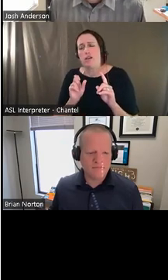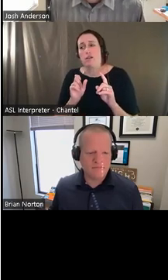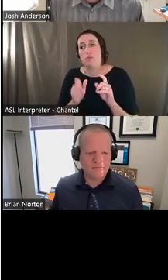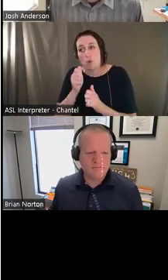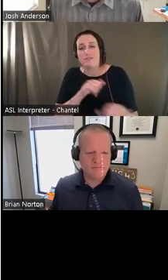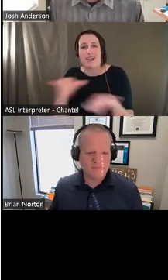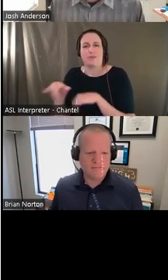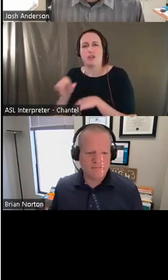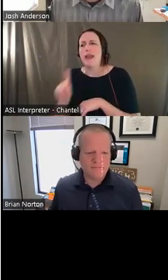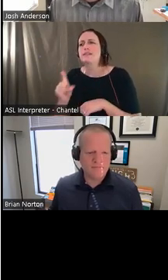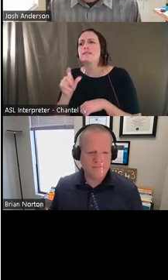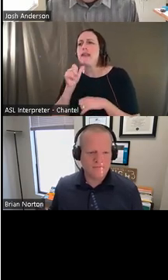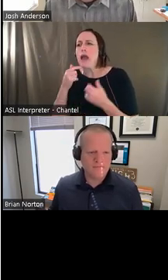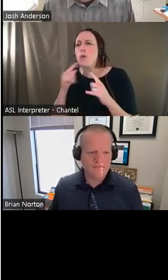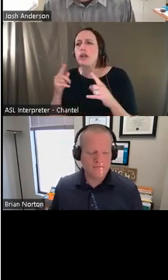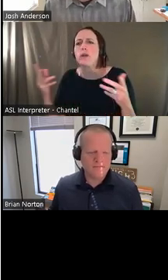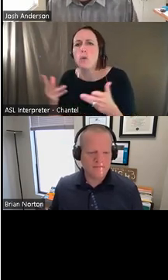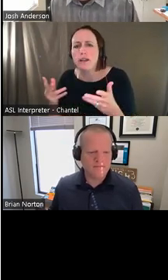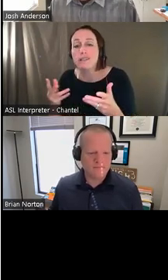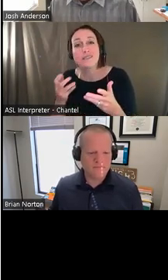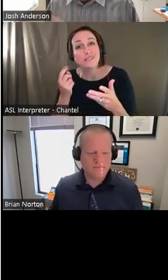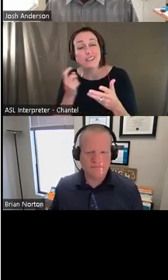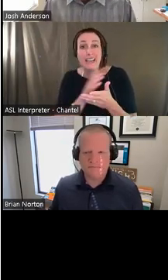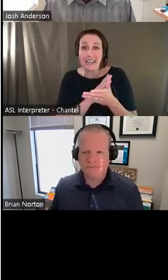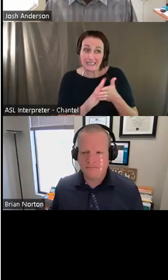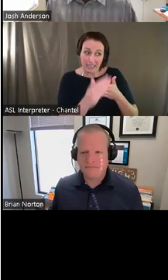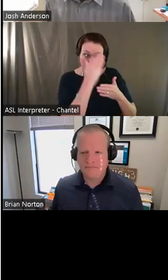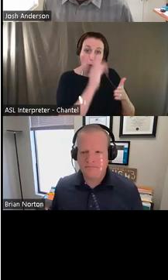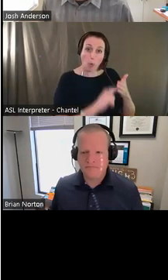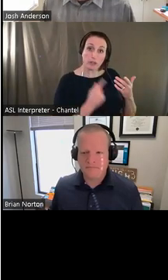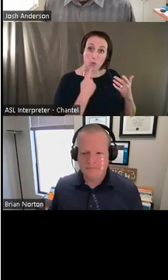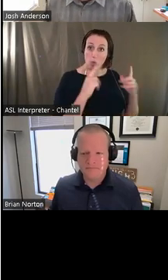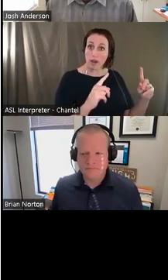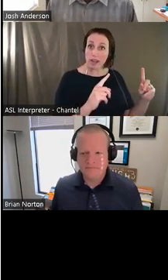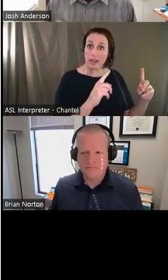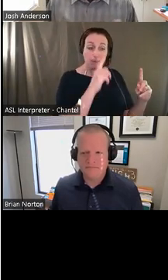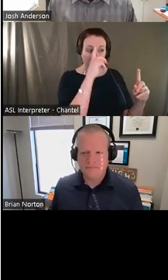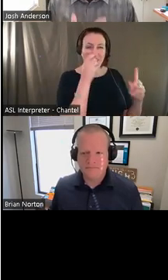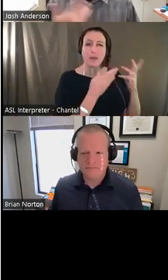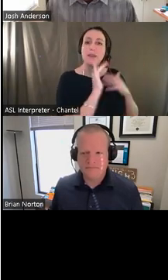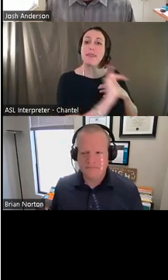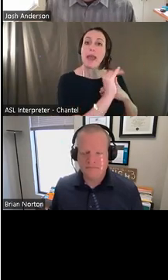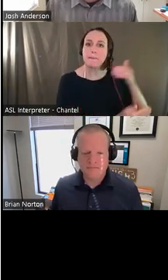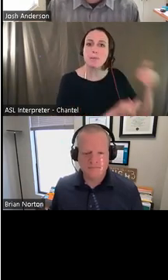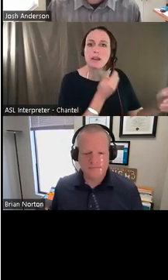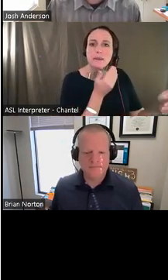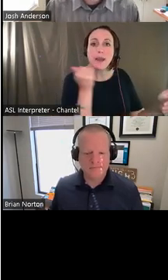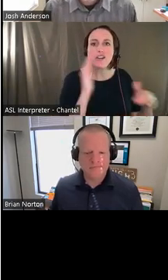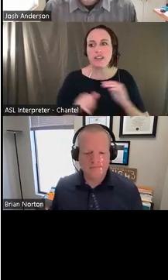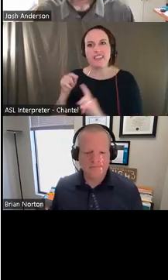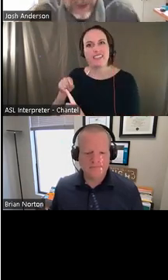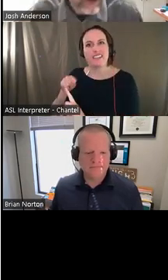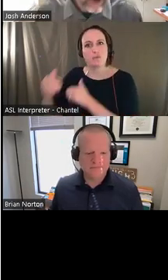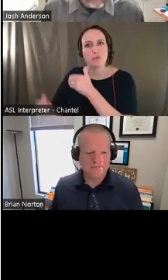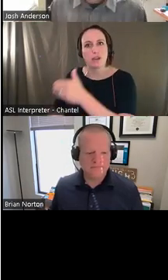occasionally it's maybe not an actual piece of assistive technology, but a process that needs changed or, or something along those lines,